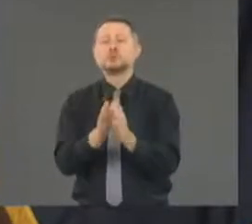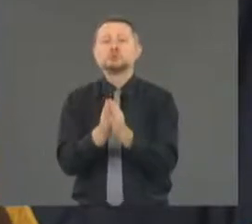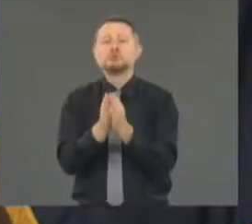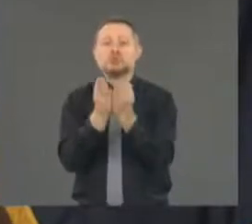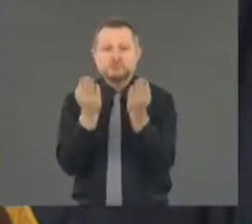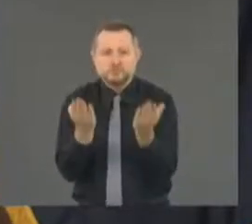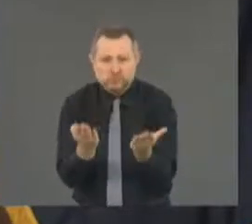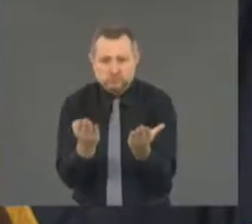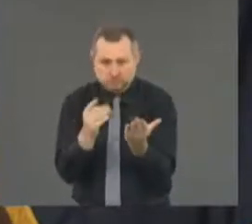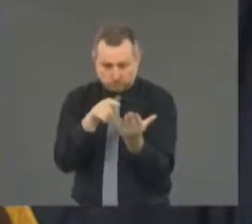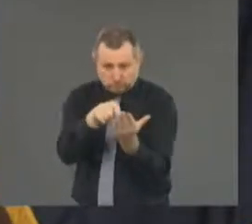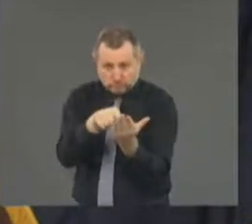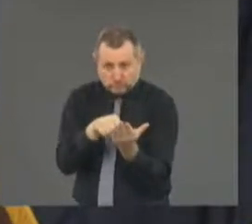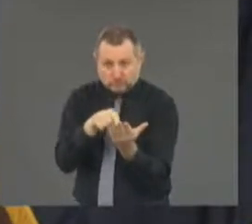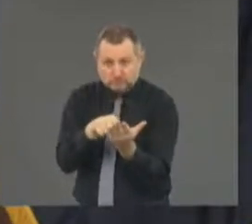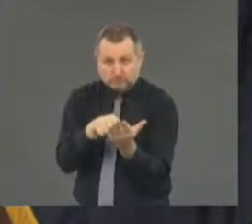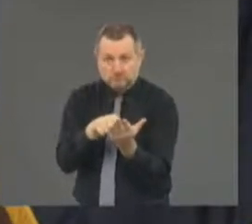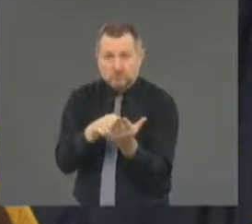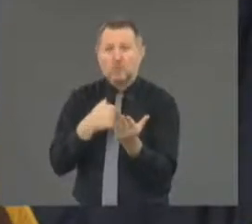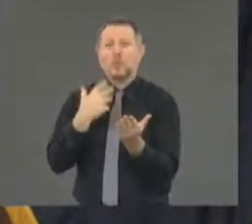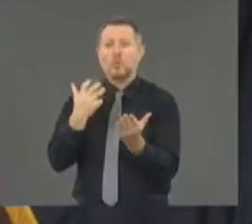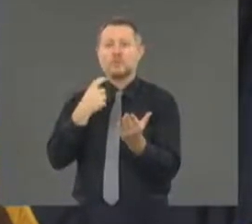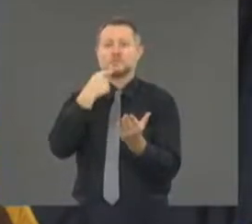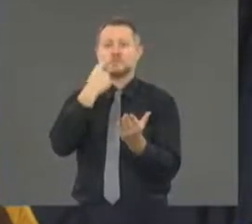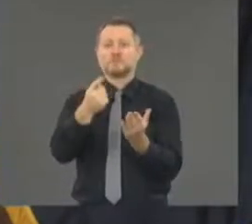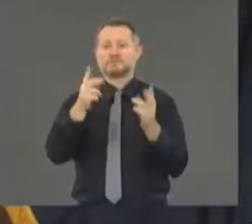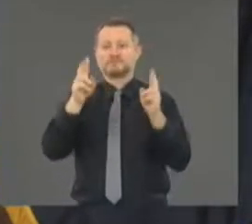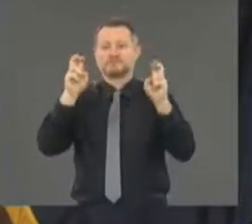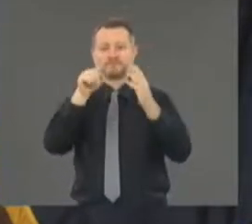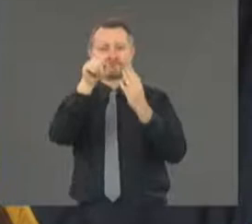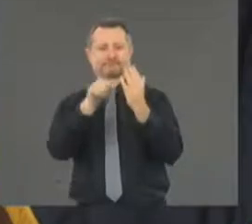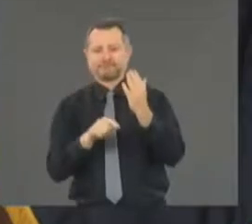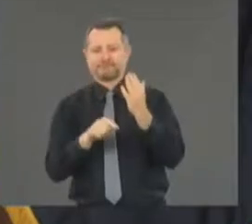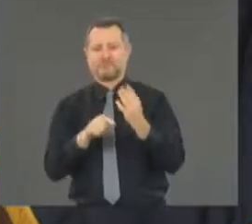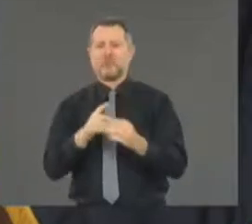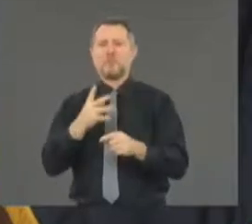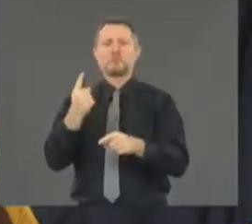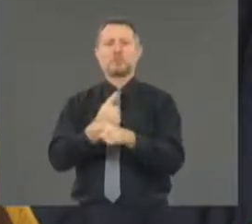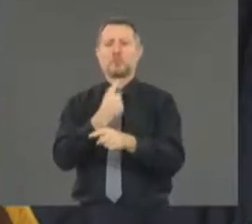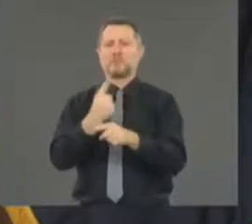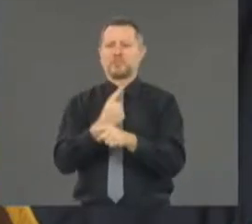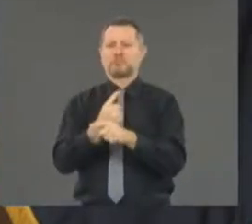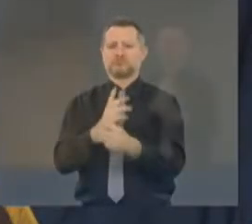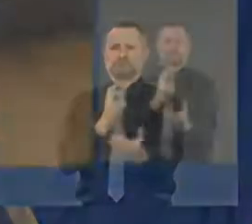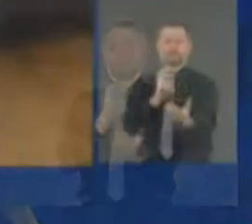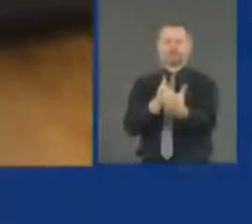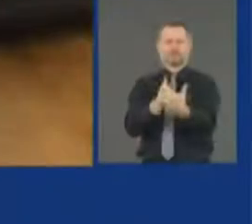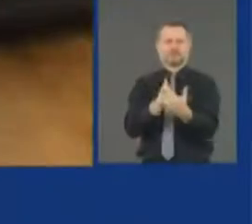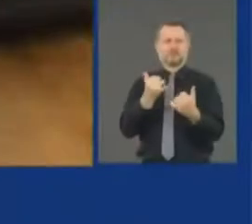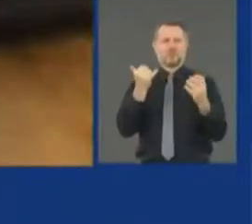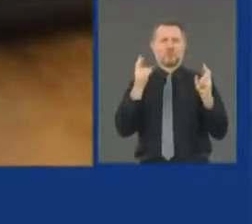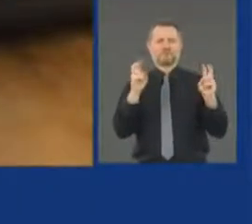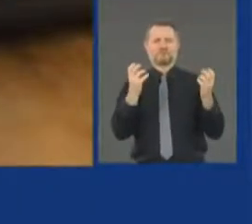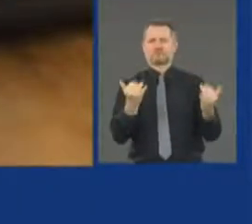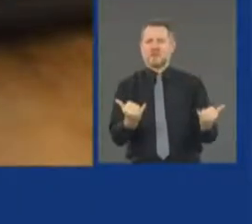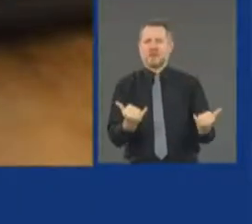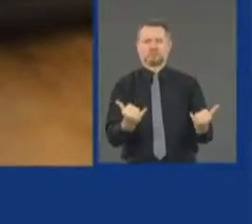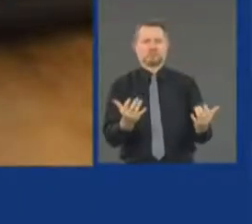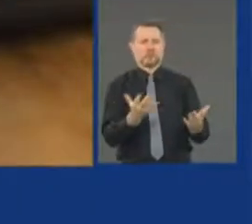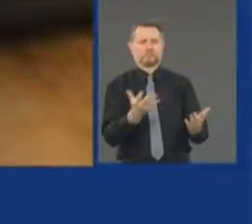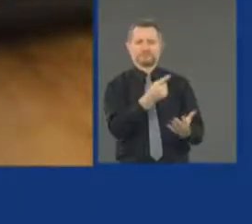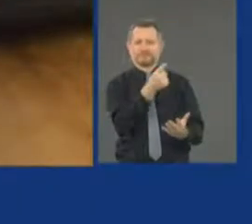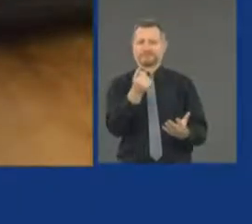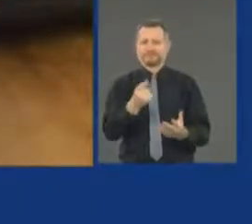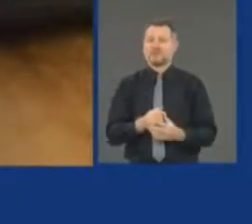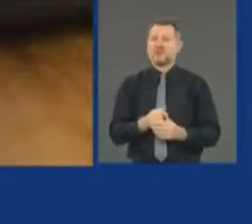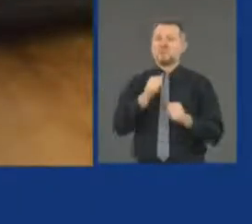that I think are especially appropriate for today and this time of where we are. Blessed are the